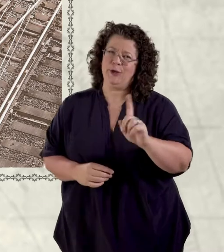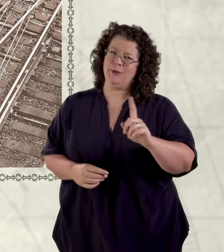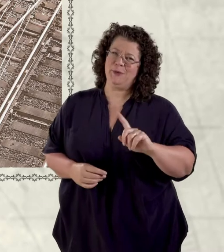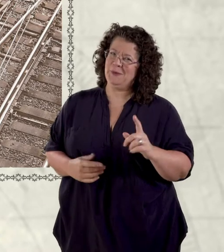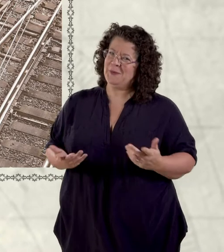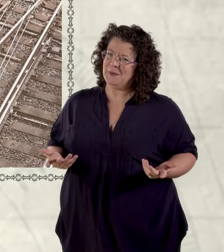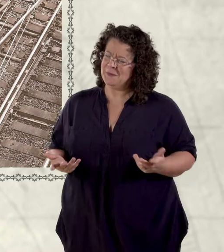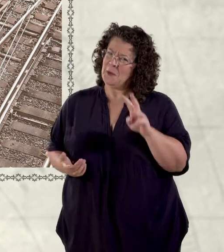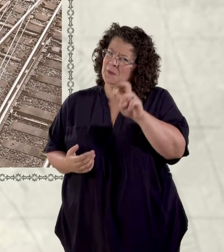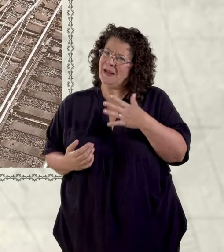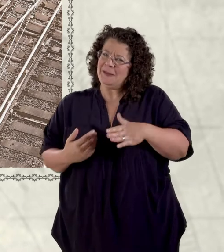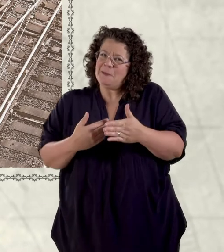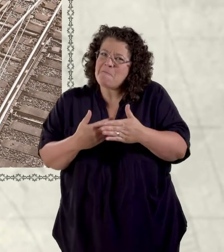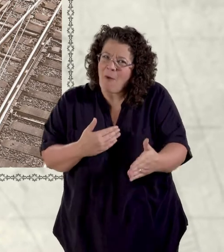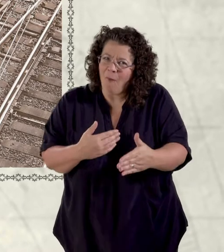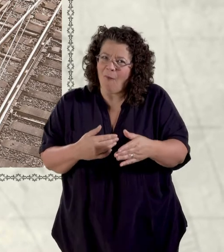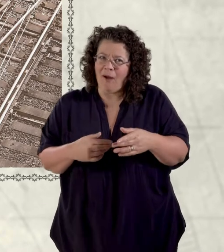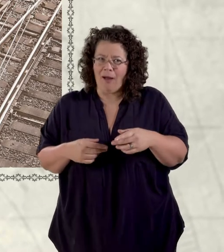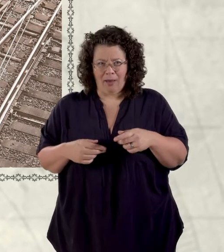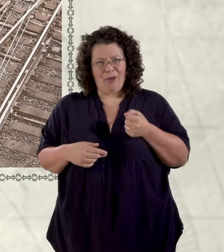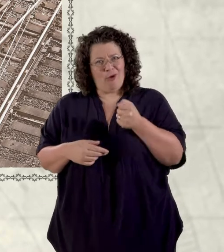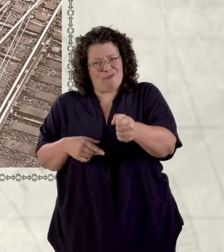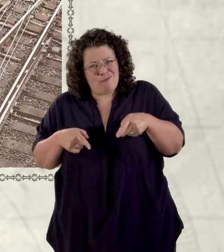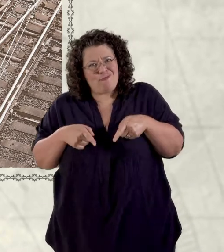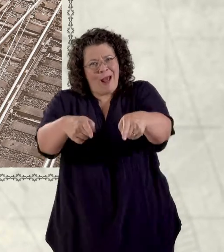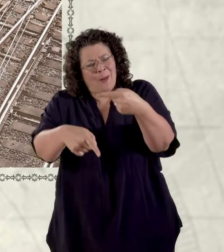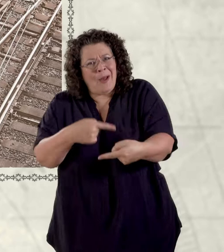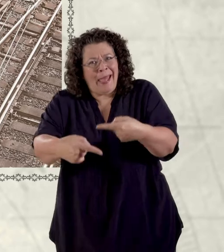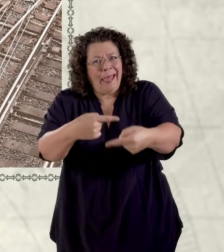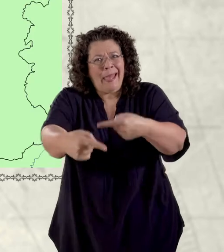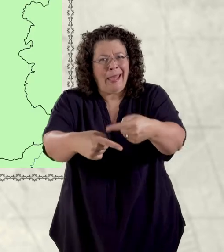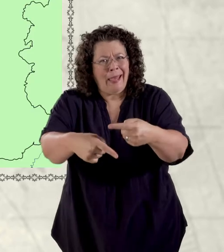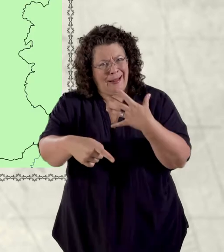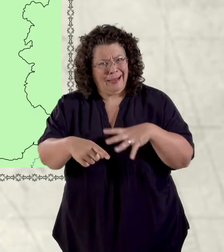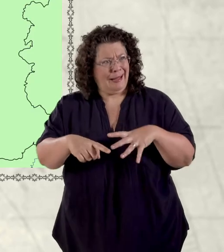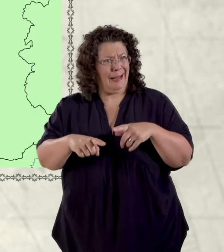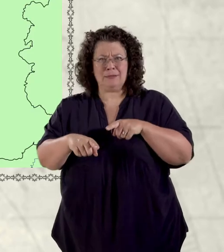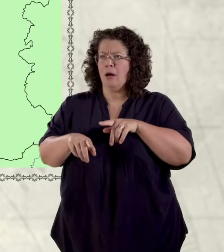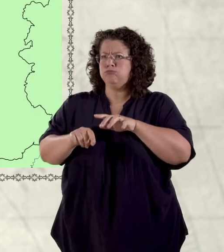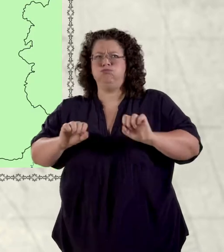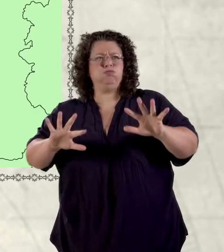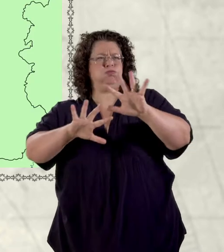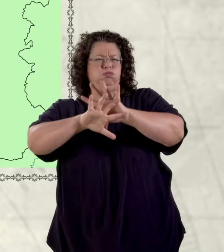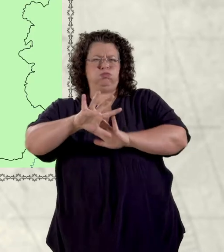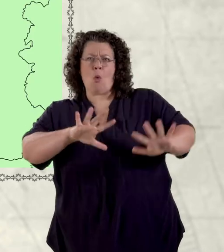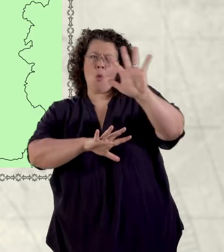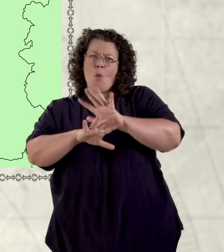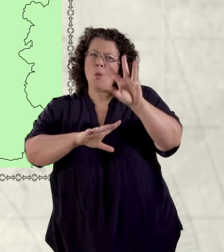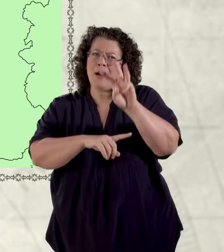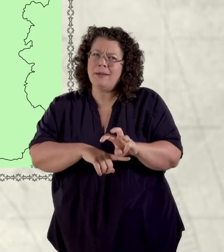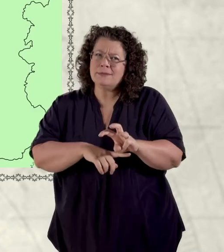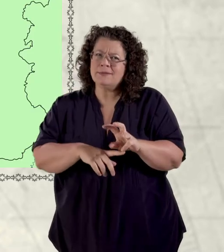but that wasn't the end of it oh no wales needed more railways a network